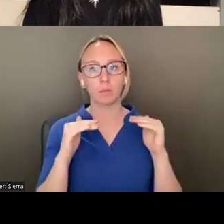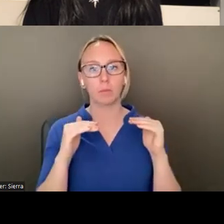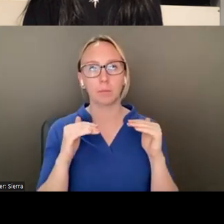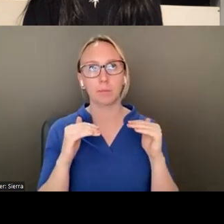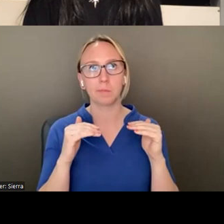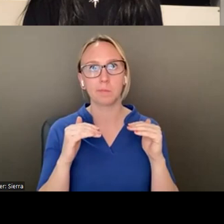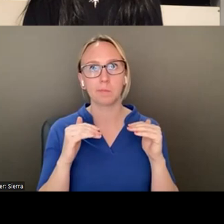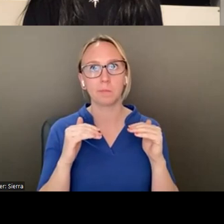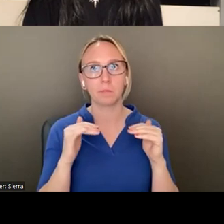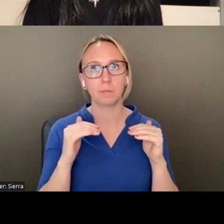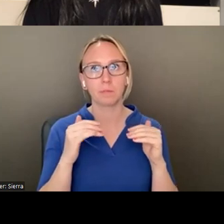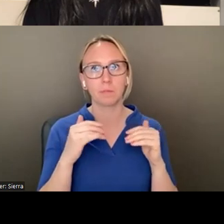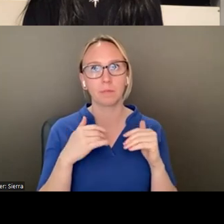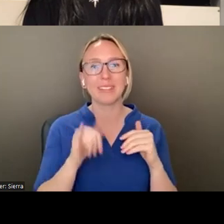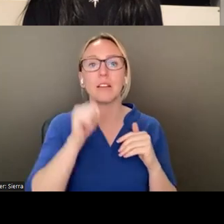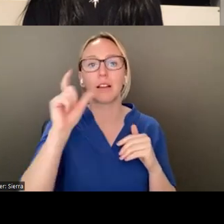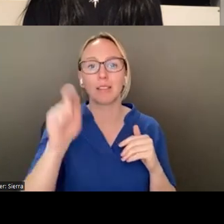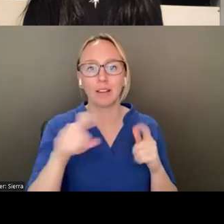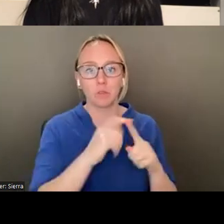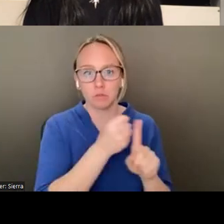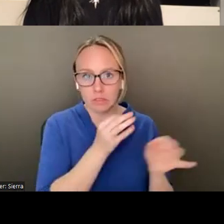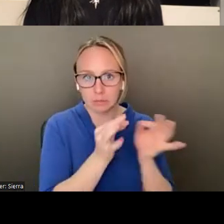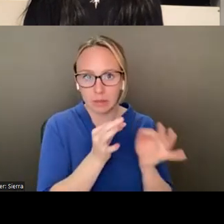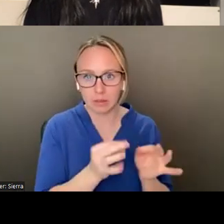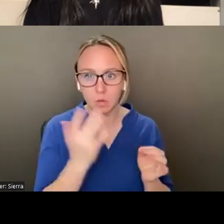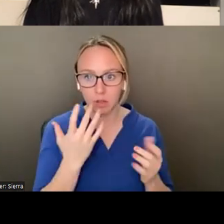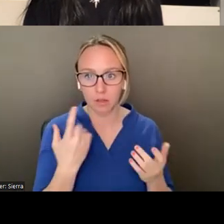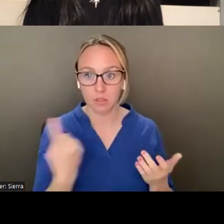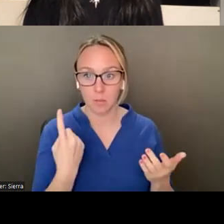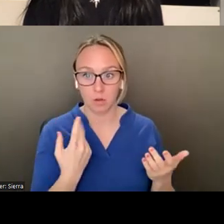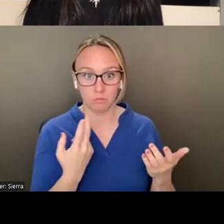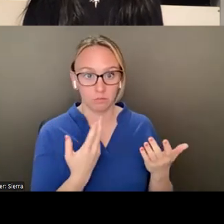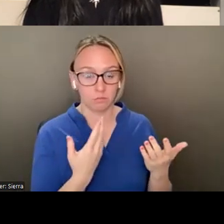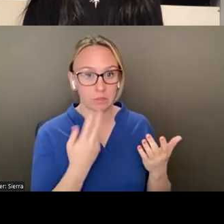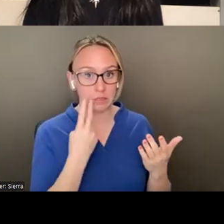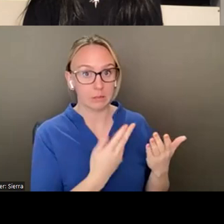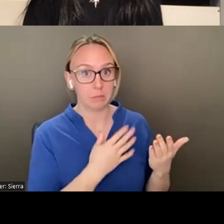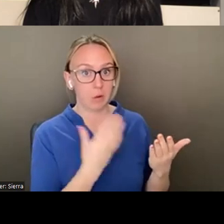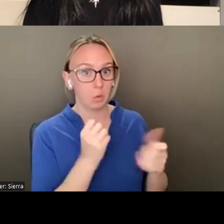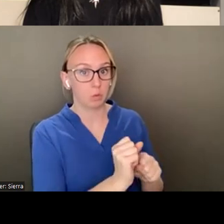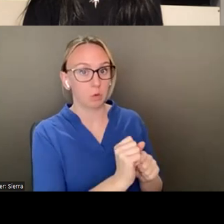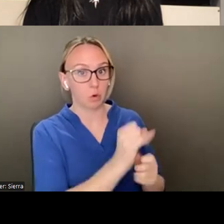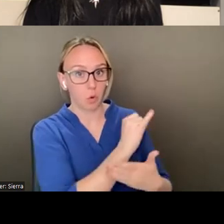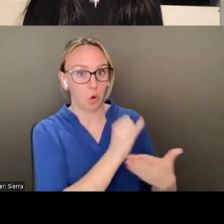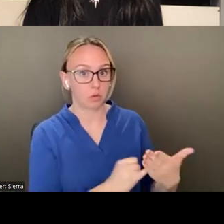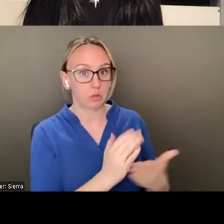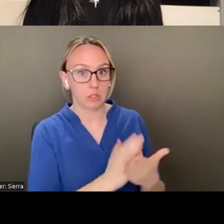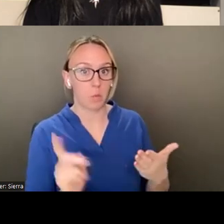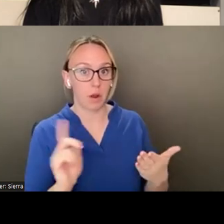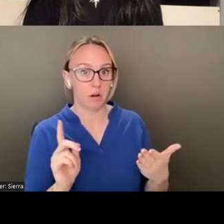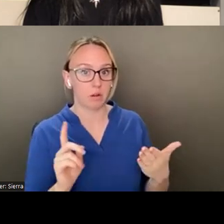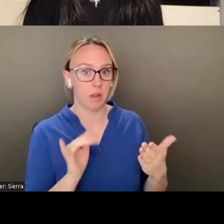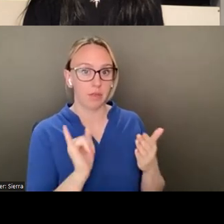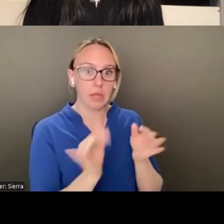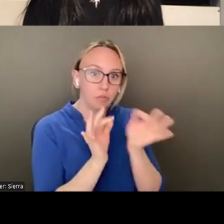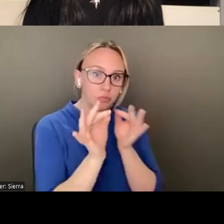it's not necessary because, you know, when someone encounters my work someplace. All that language isn't always